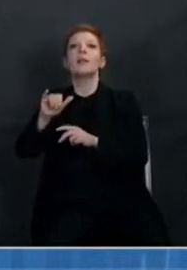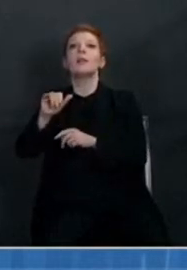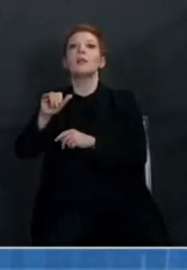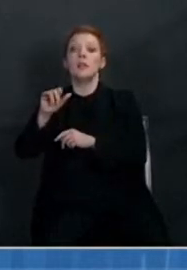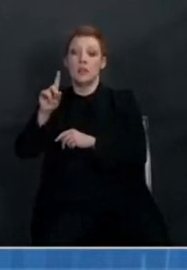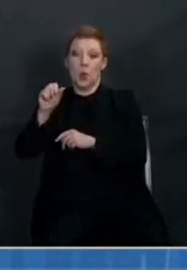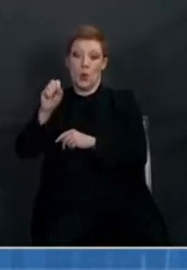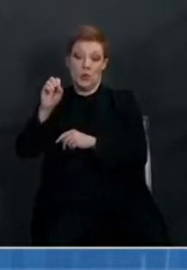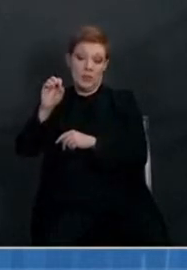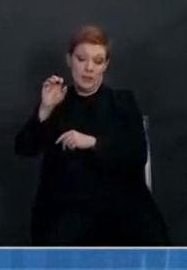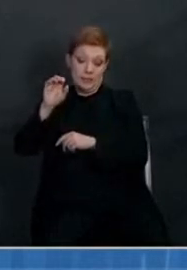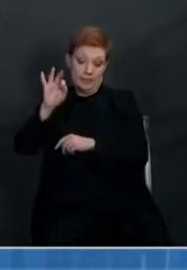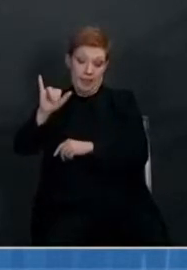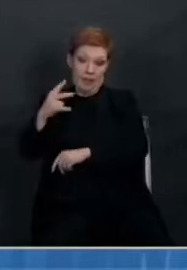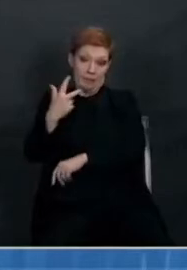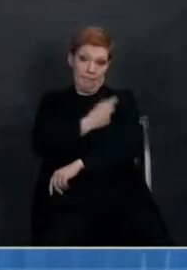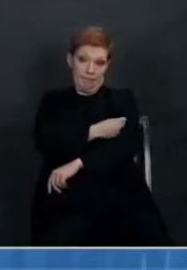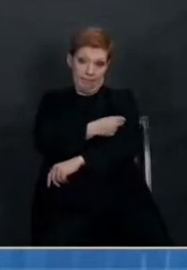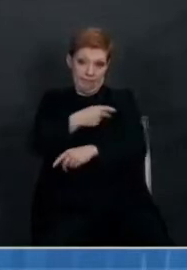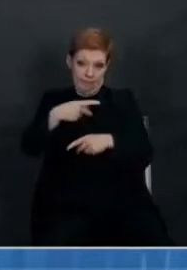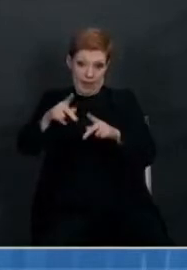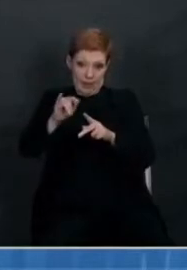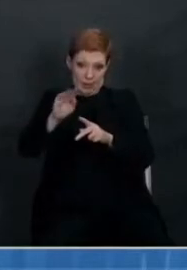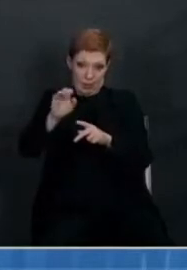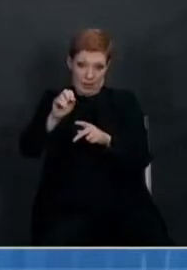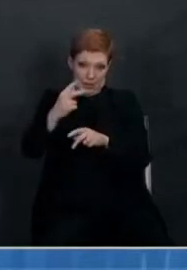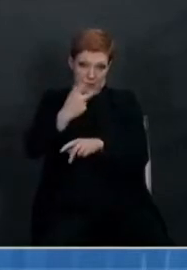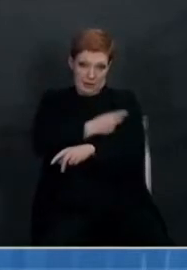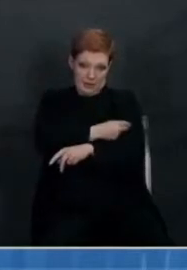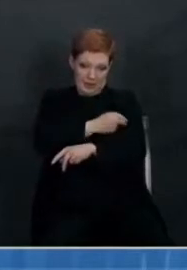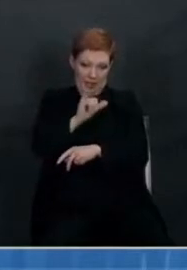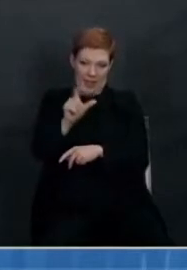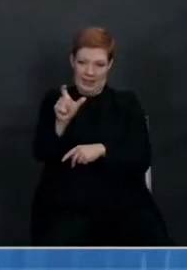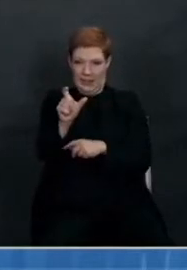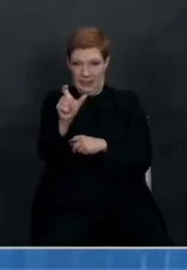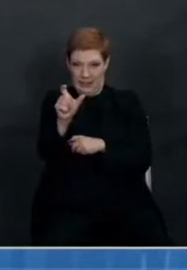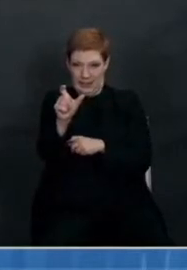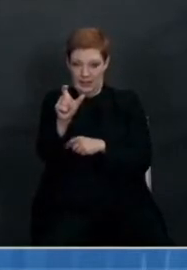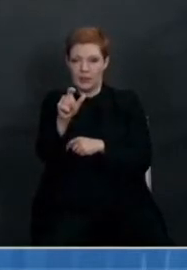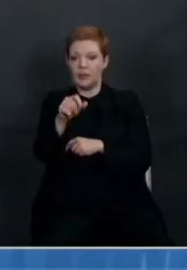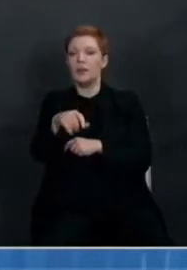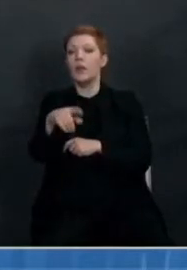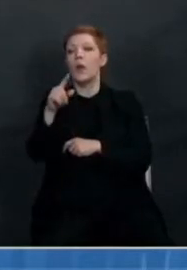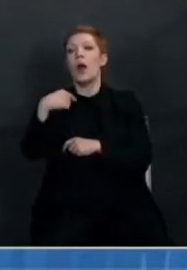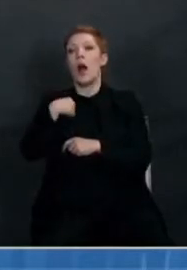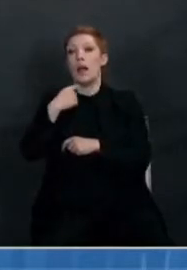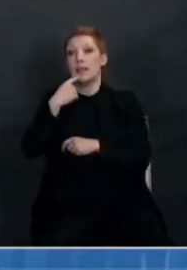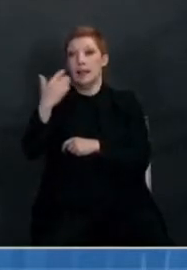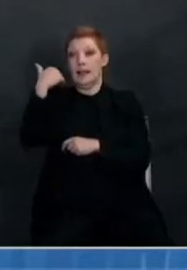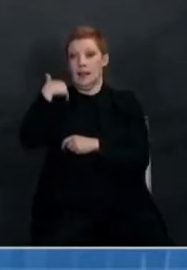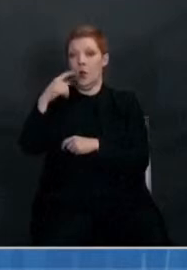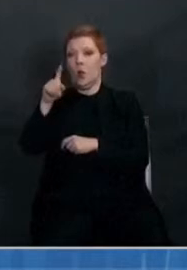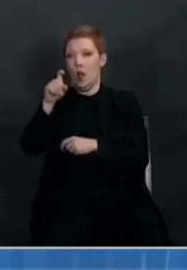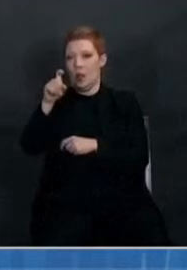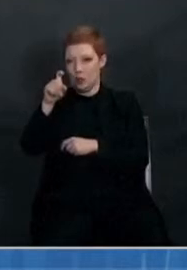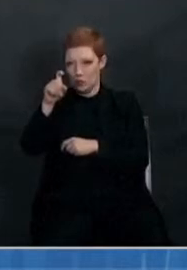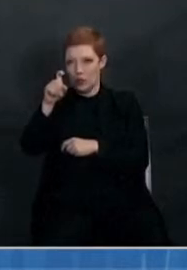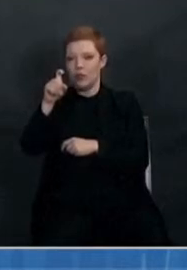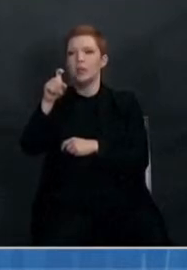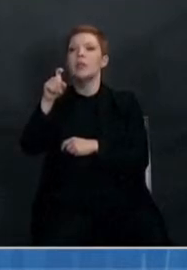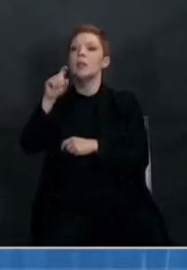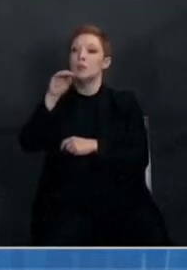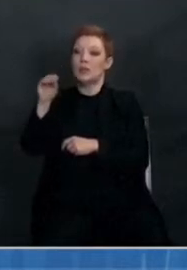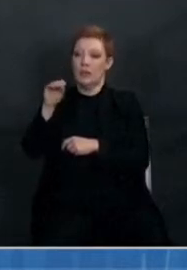Friday, in answer to a question, I said 100% of Pfizer kits contained low dead space